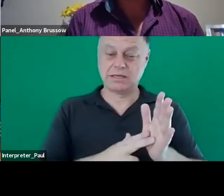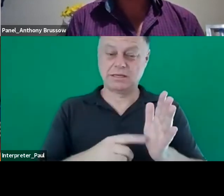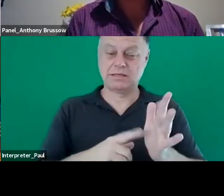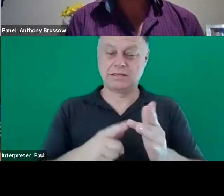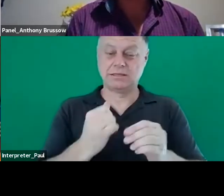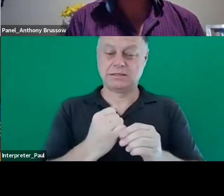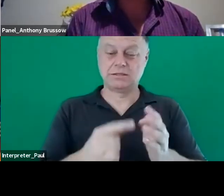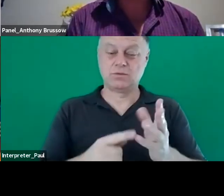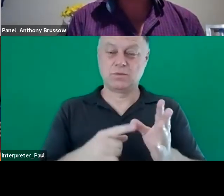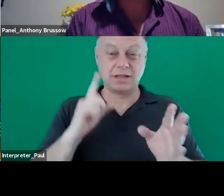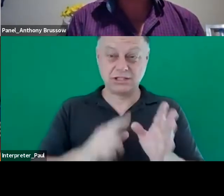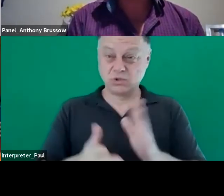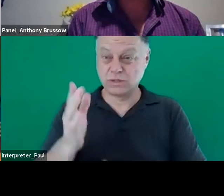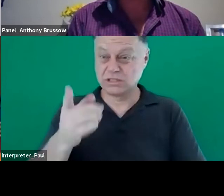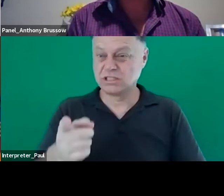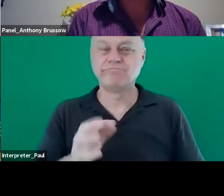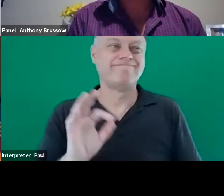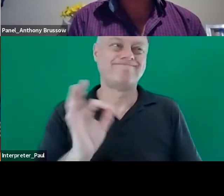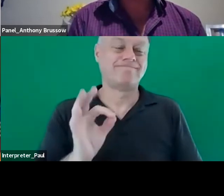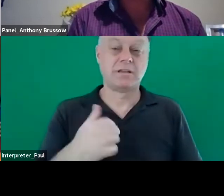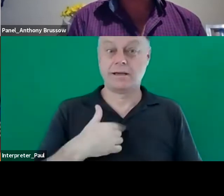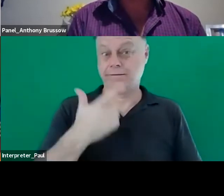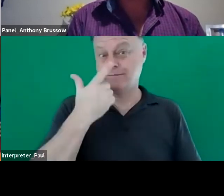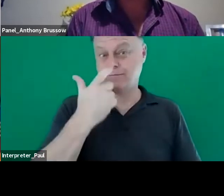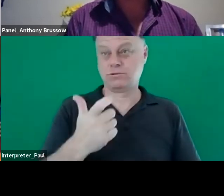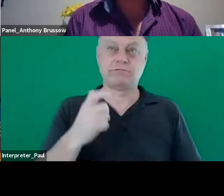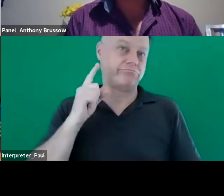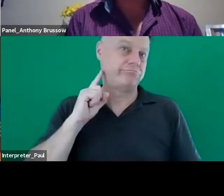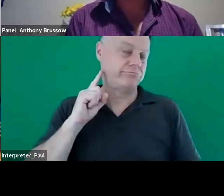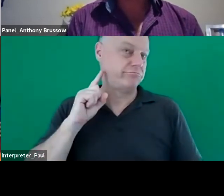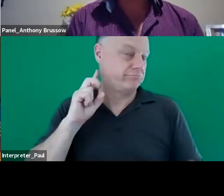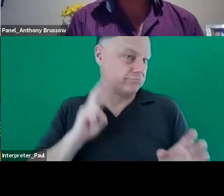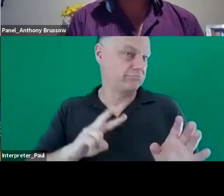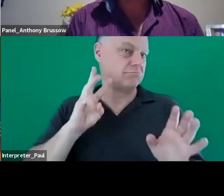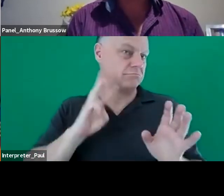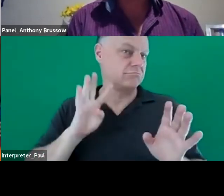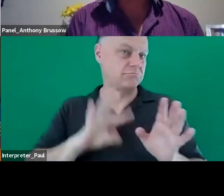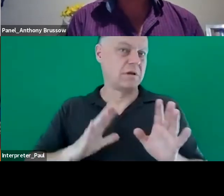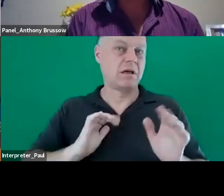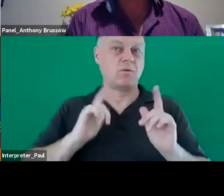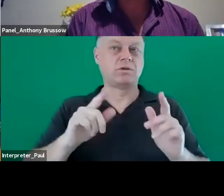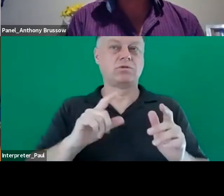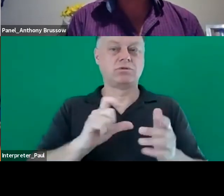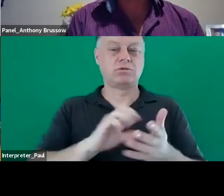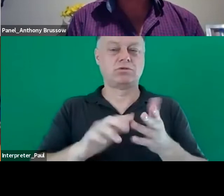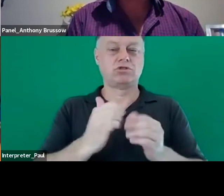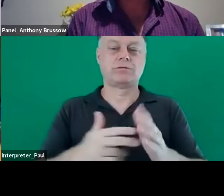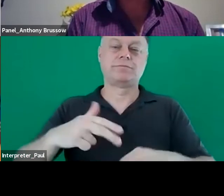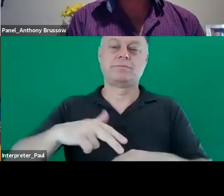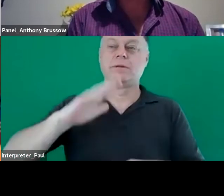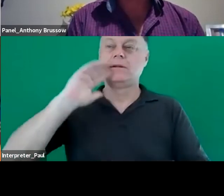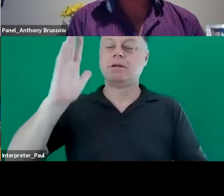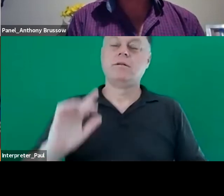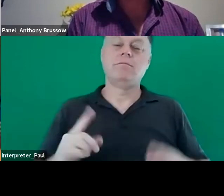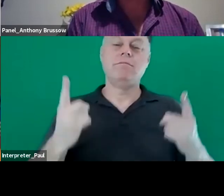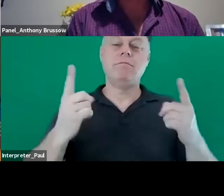uh no i didn't i've been fortunate in the last couple years to present at choggin where i presented at the very